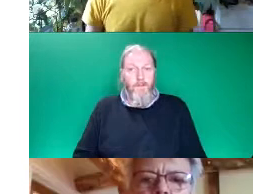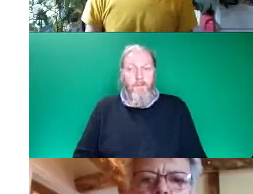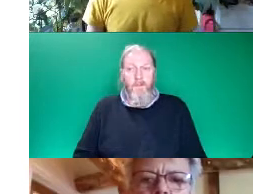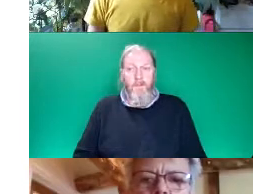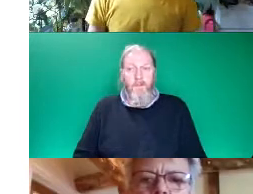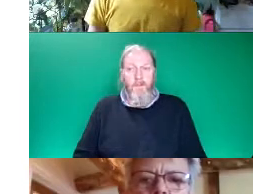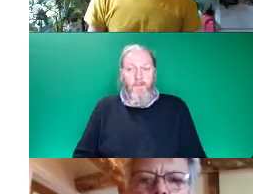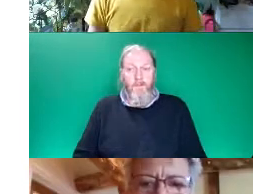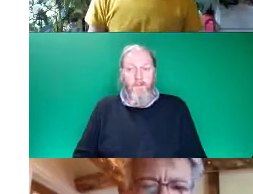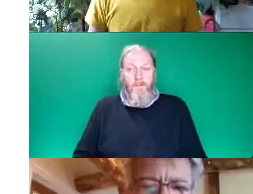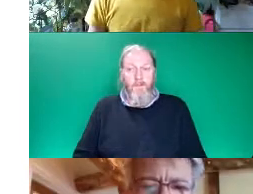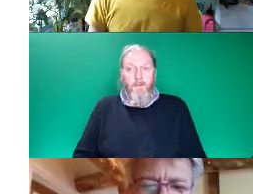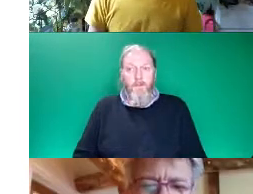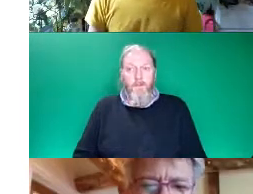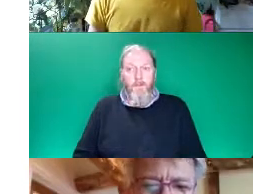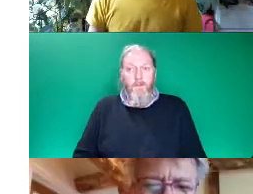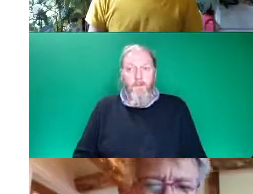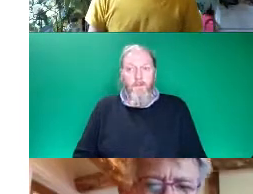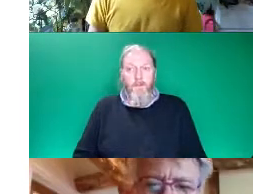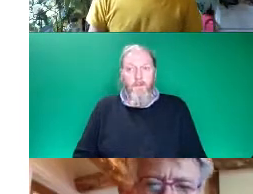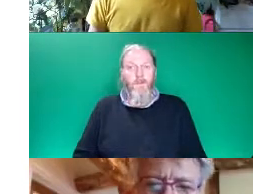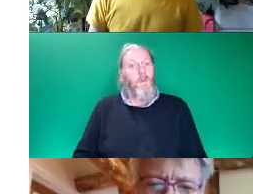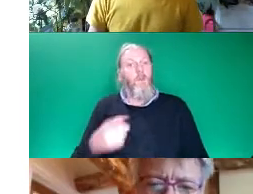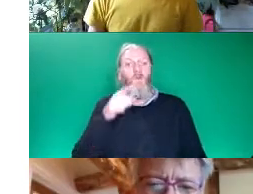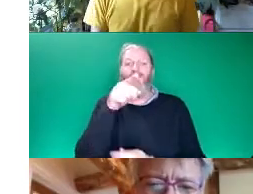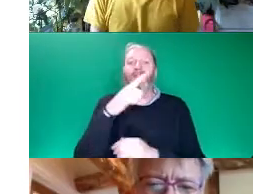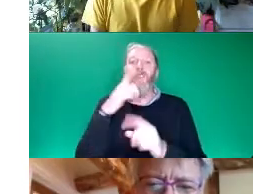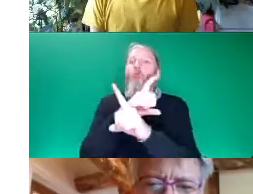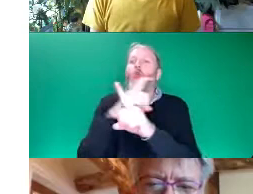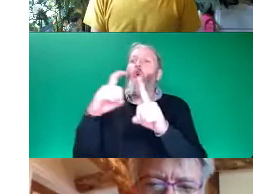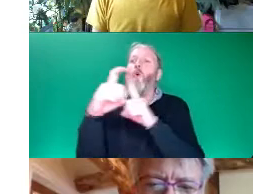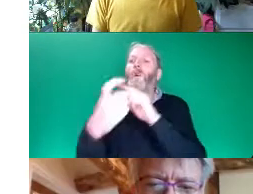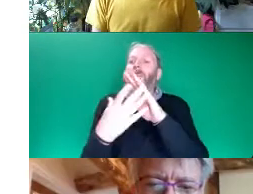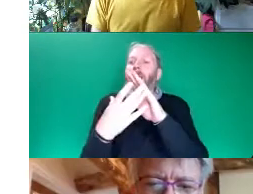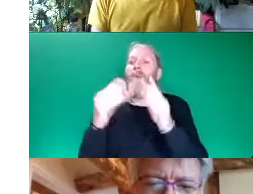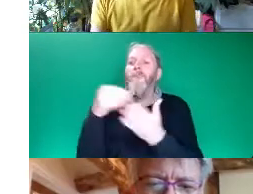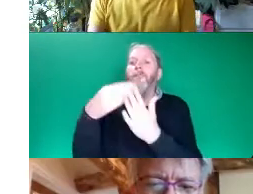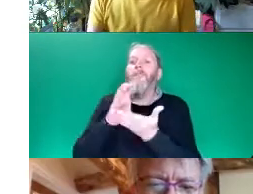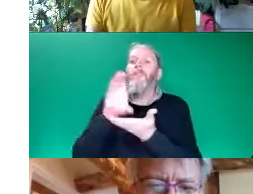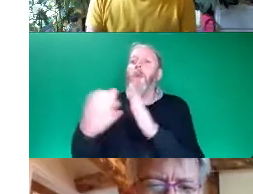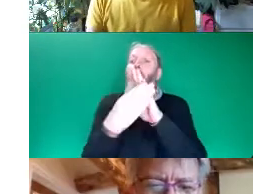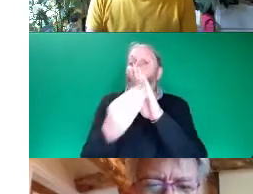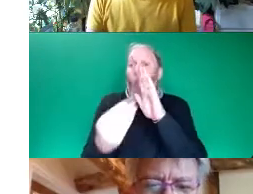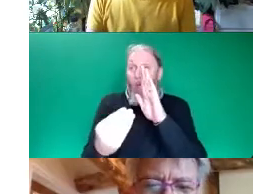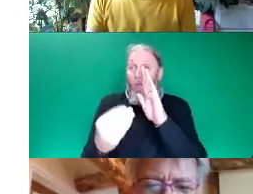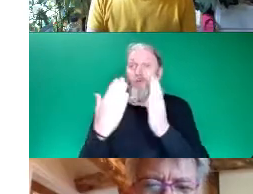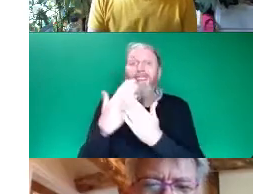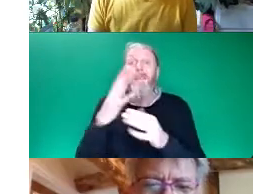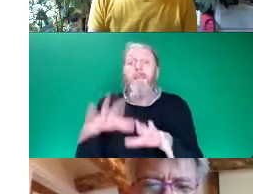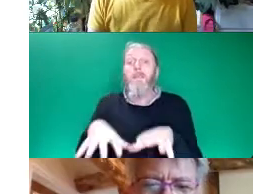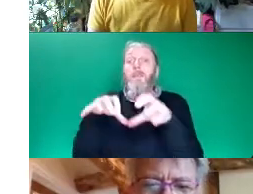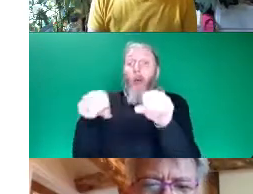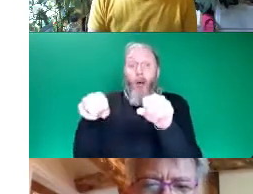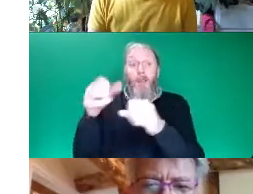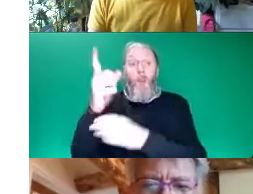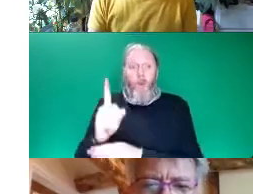So some points about the community fund model that we created. The fund started as a community project that